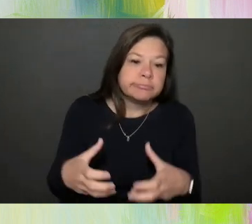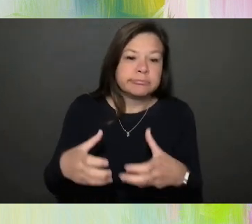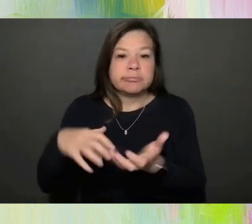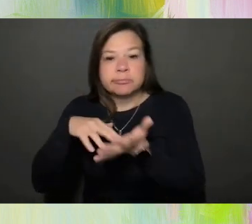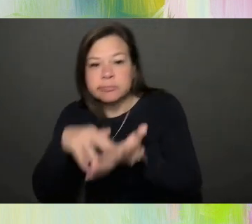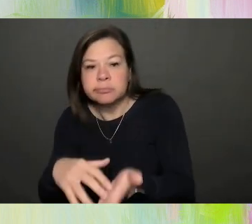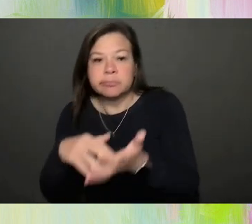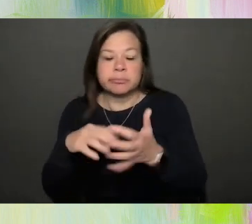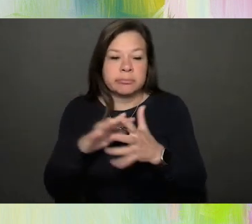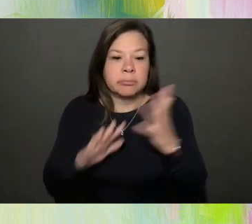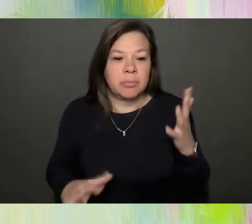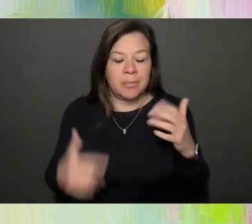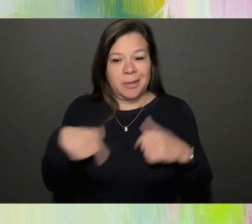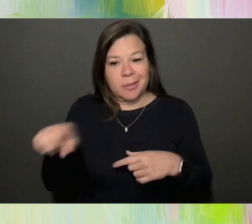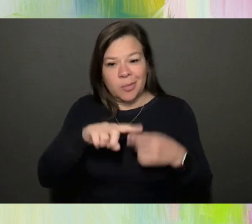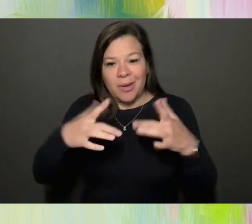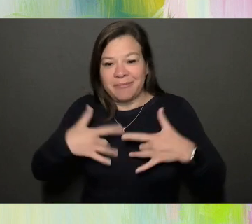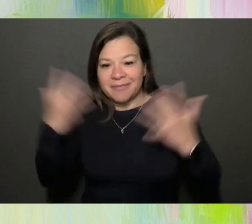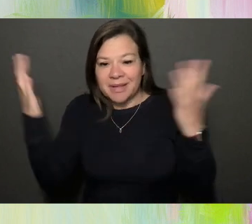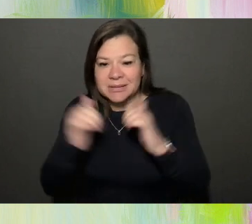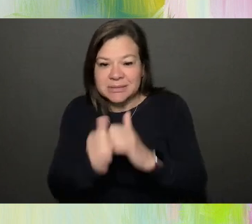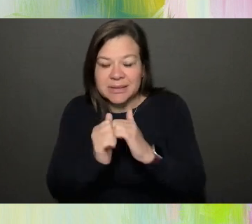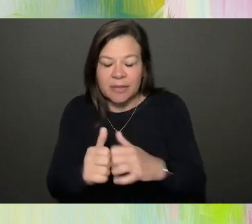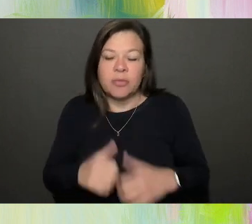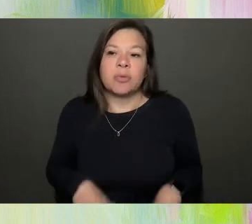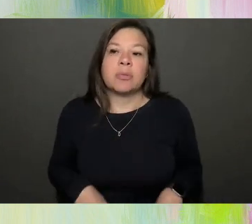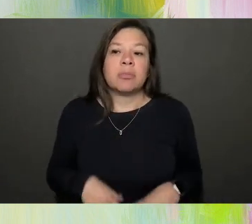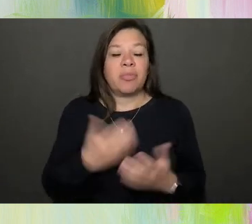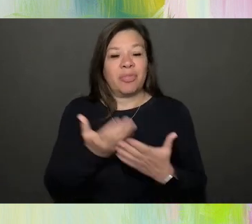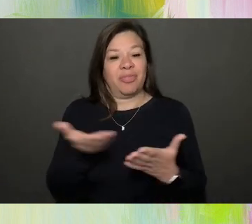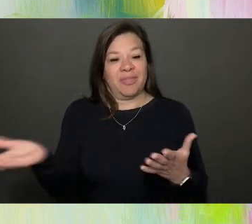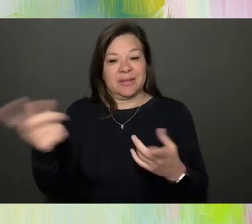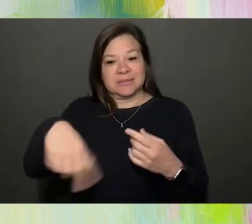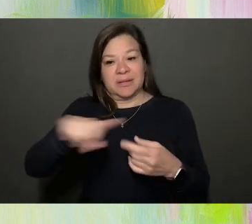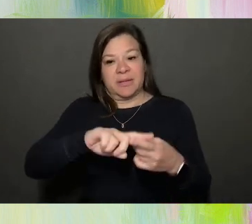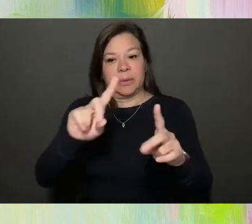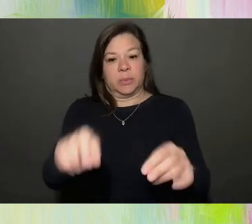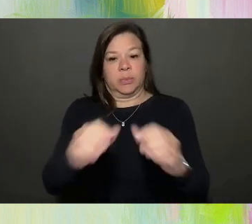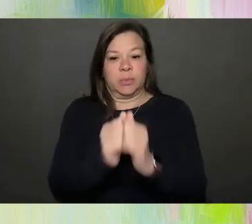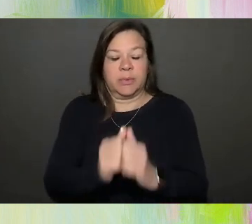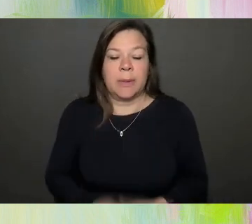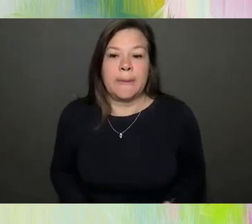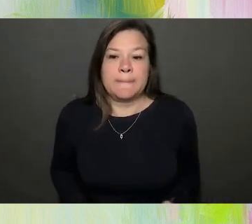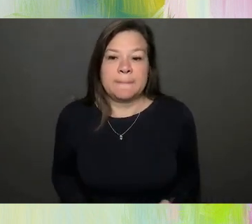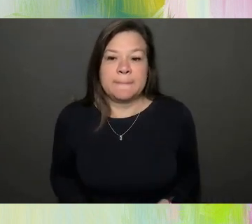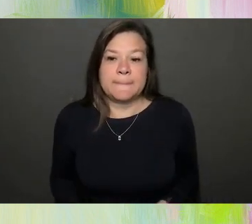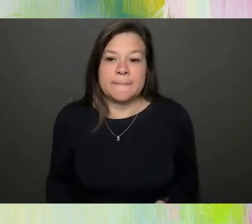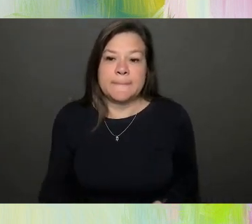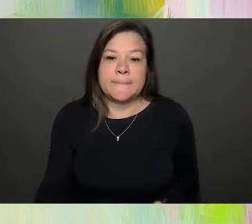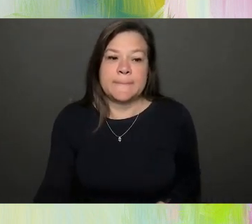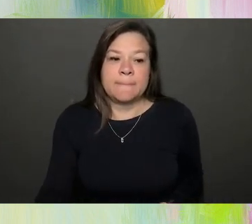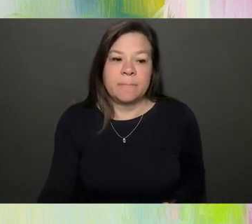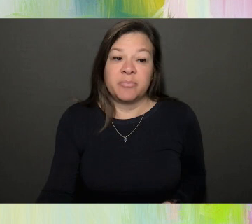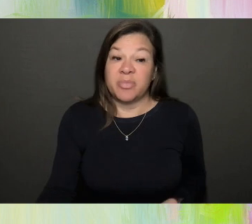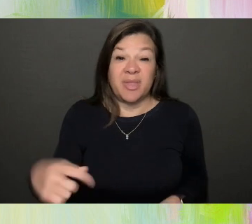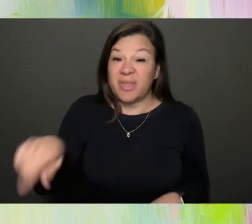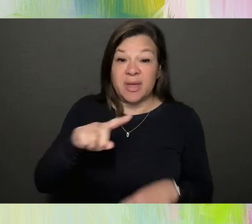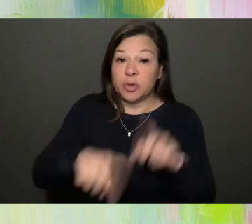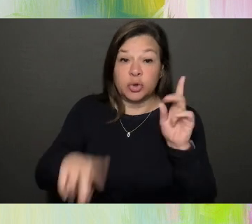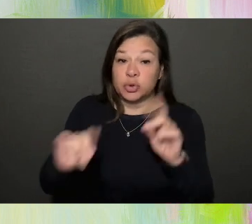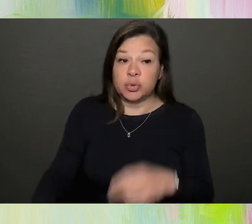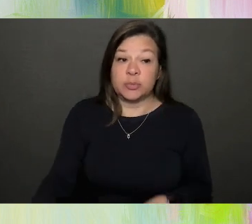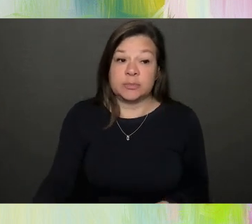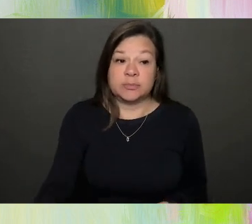and you have events together. There's like things that they do together that they weren't able to do. So